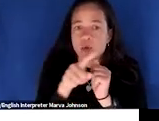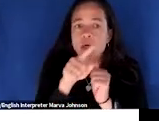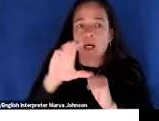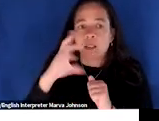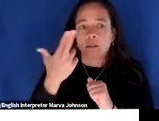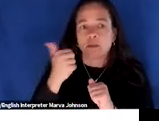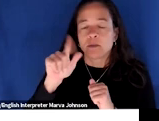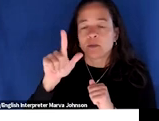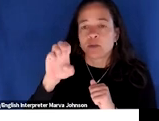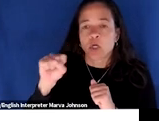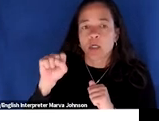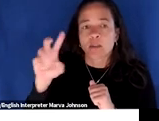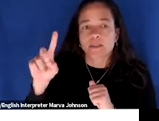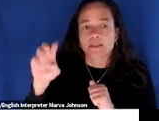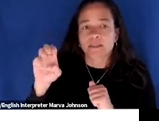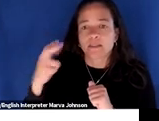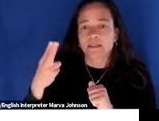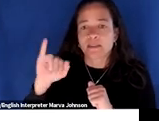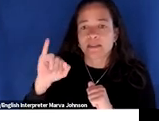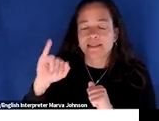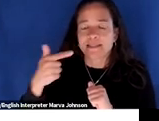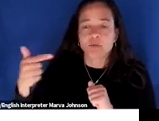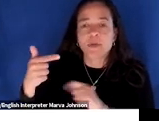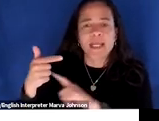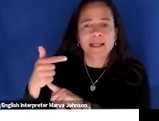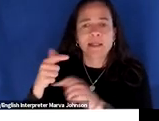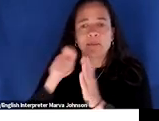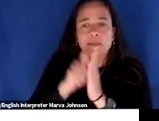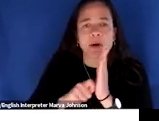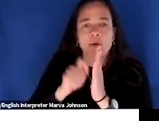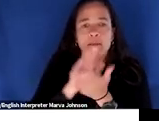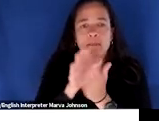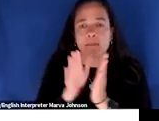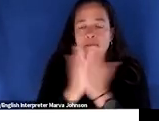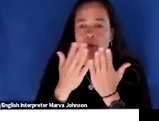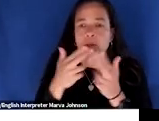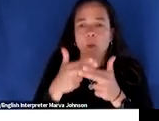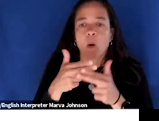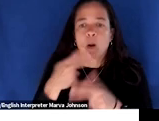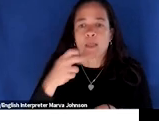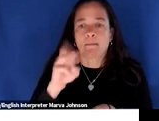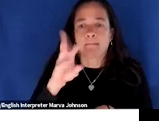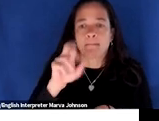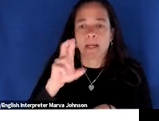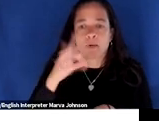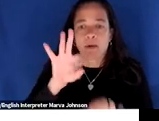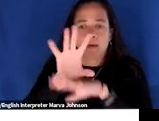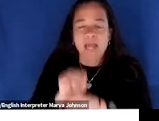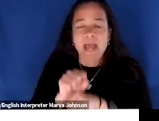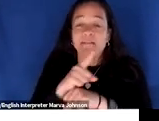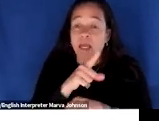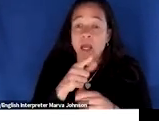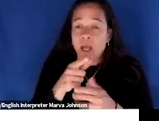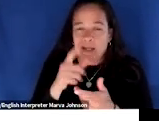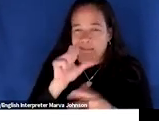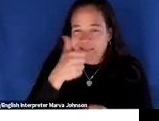who has a really great book called the power of habit it came about came out about 10 years ago now it's not new and uh if go to his website you can get all the details